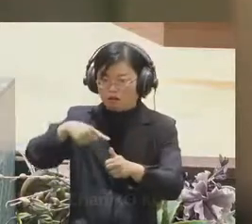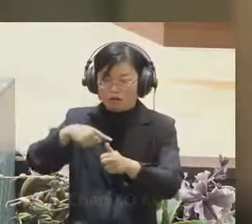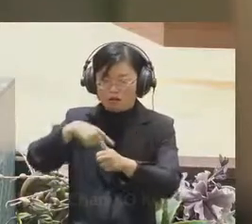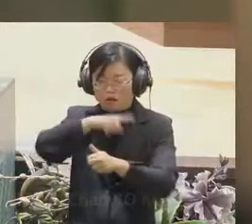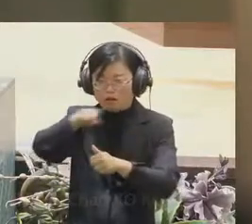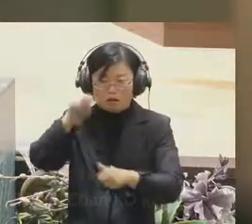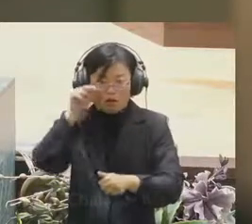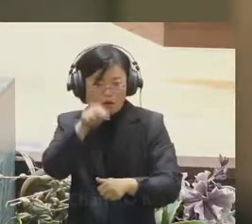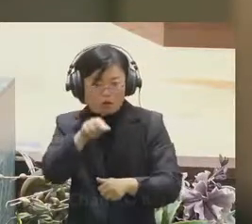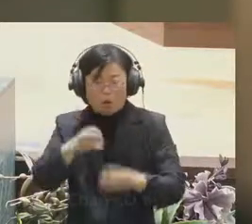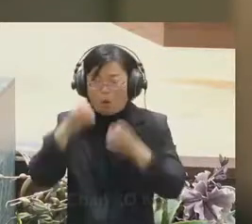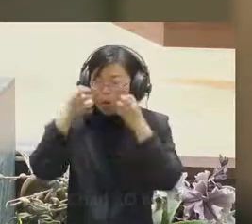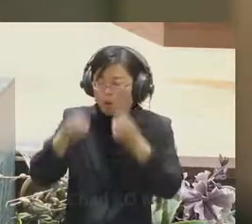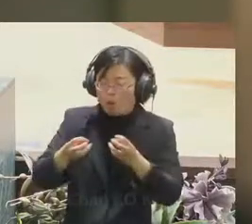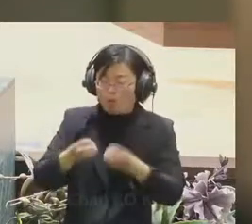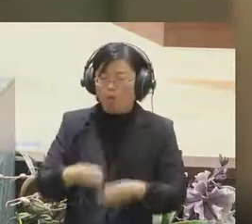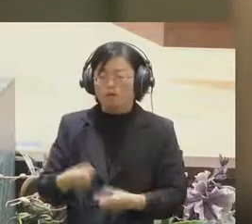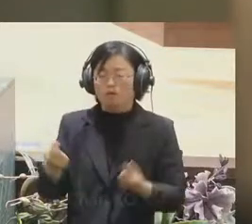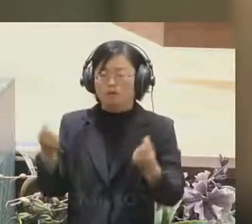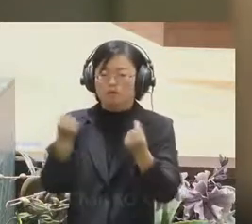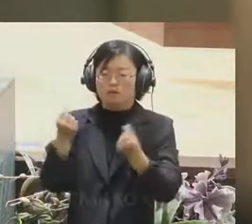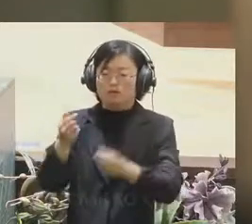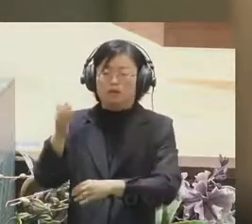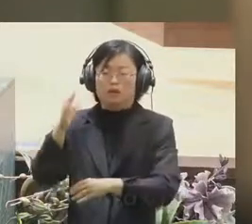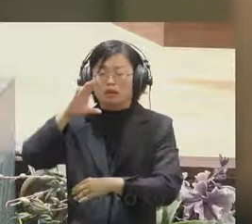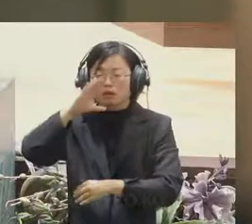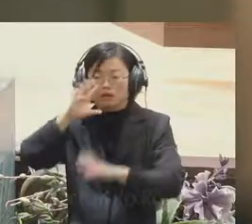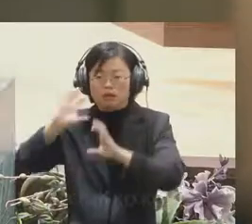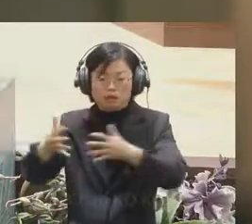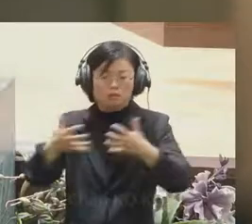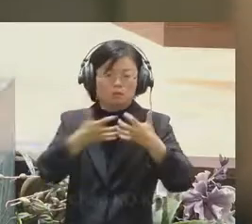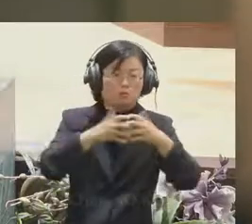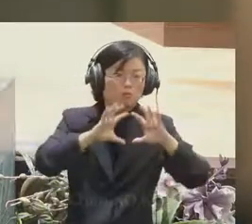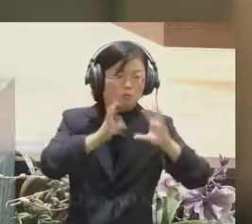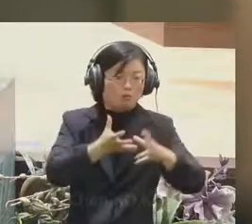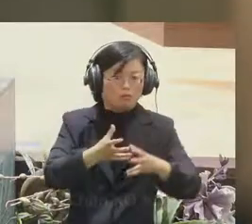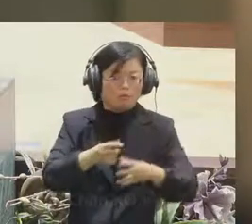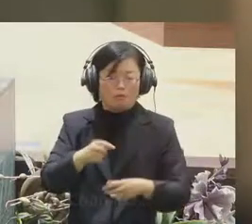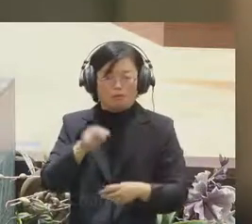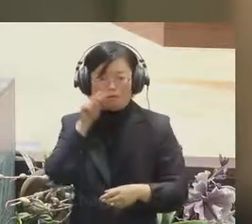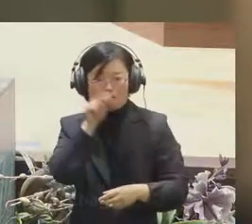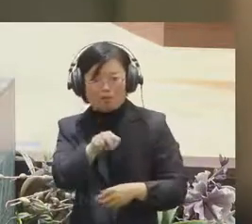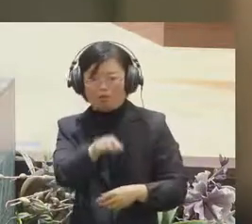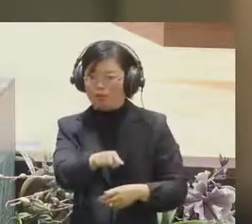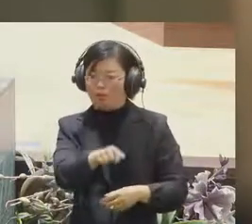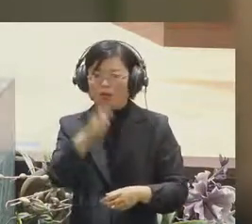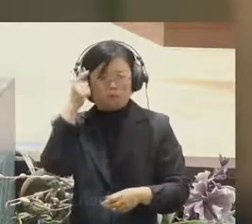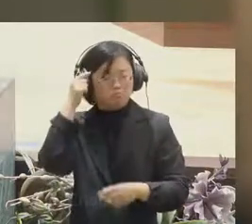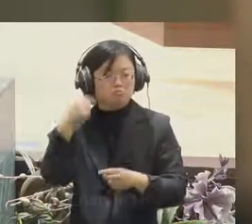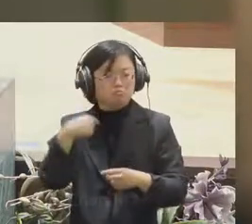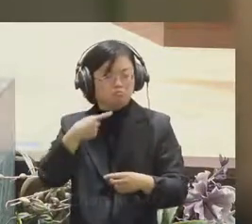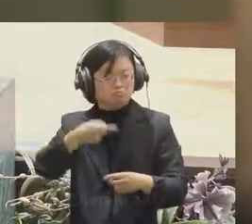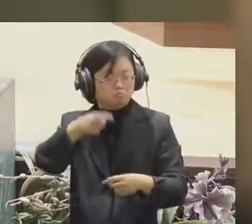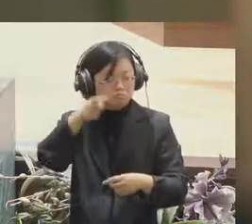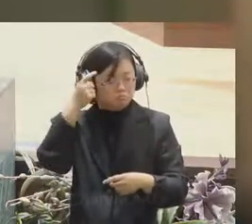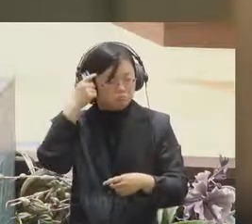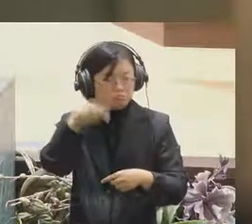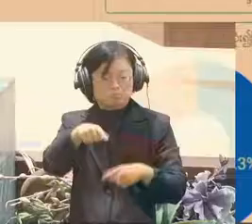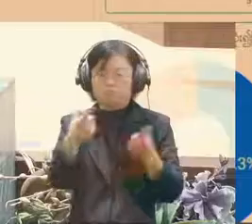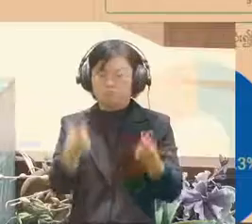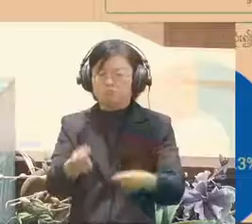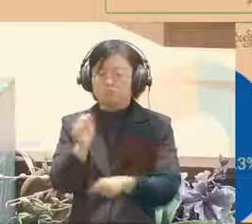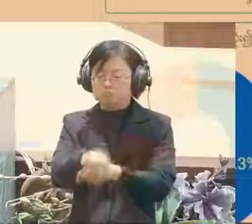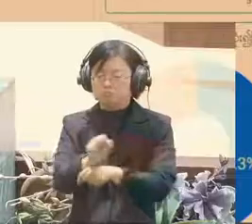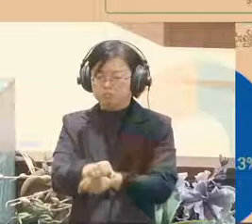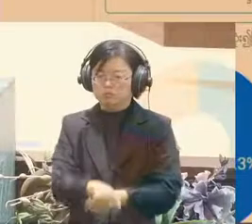We transformed the culture of the data in Myanmar and inspire a lot of people to produce the similar dash